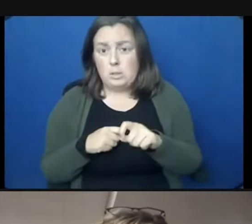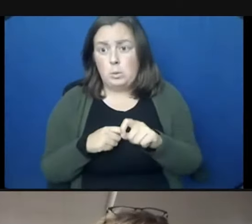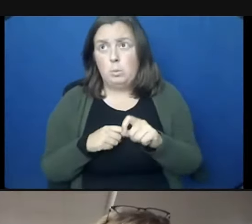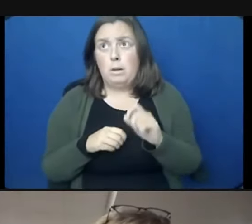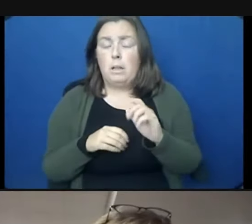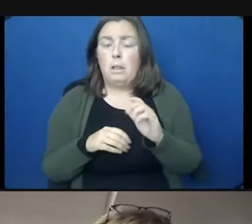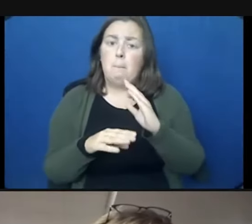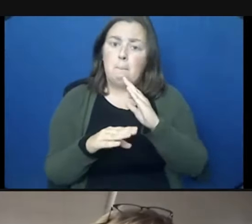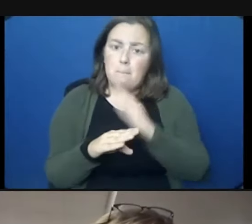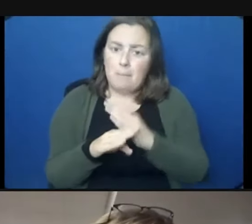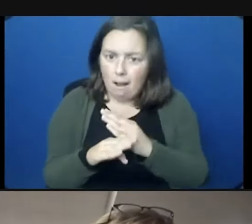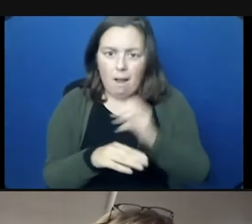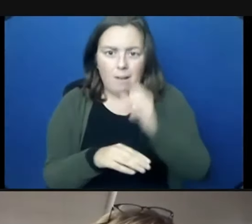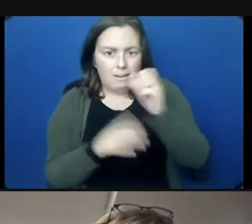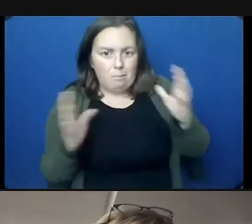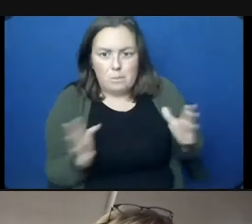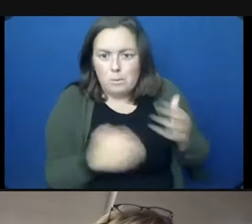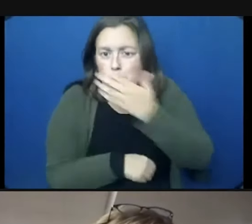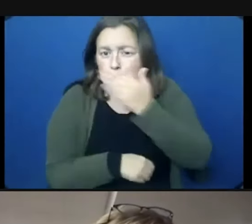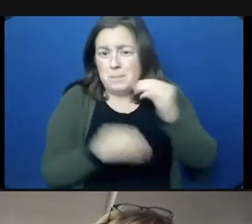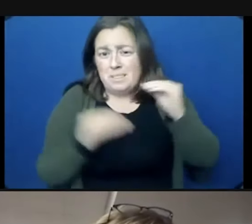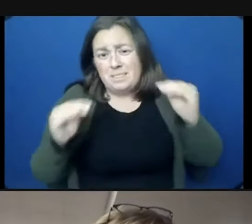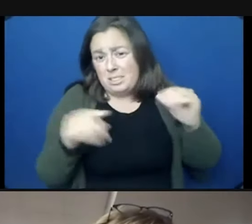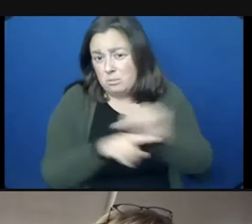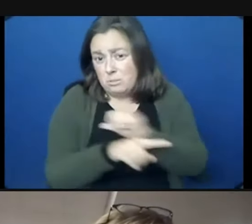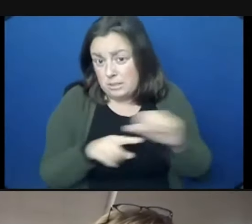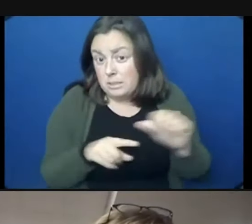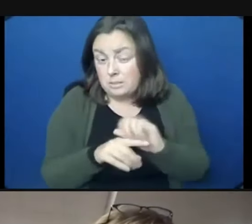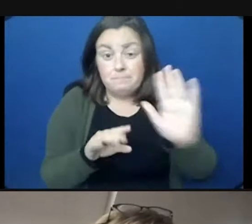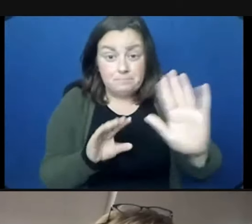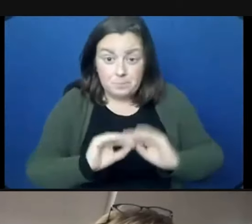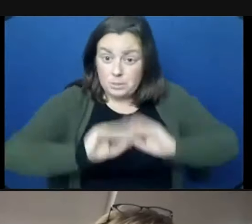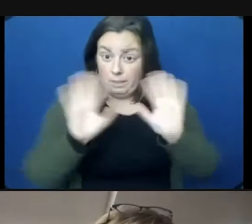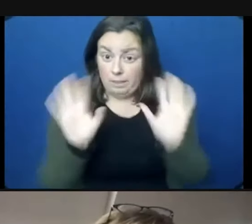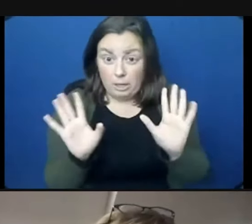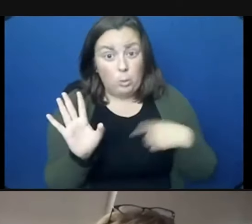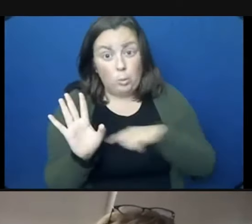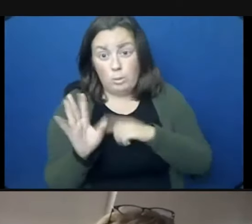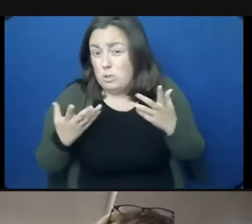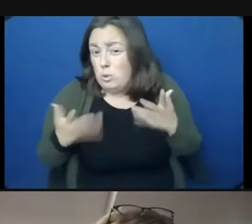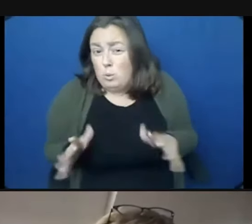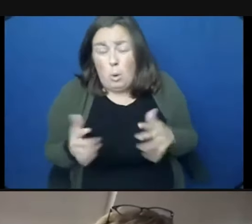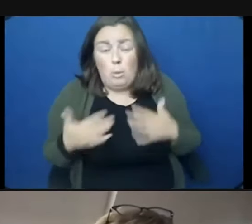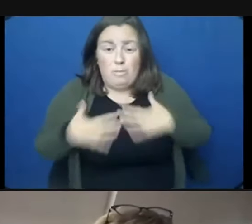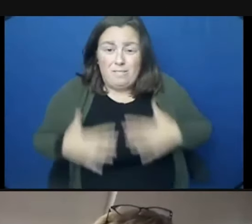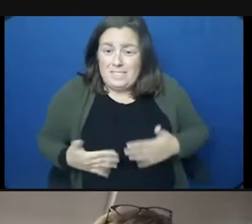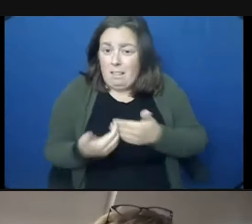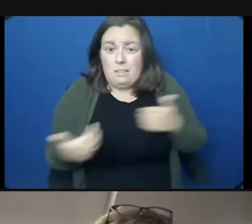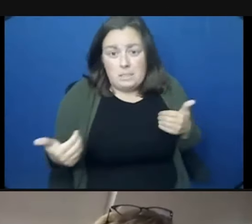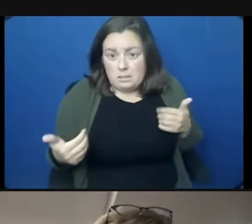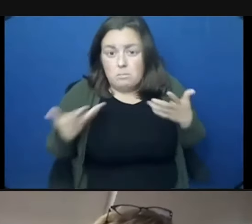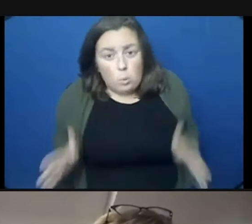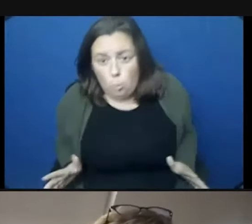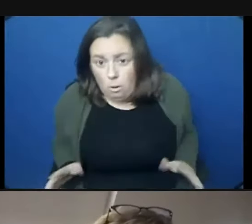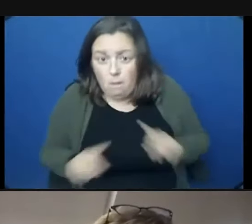what we know are the best teaching practices for students in preschool. To be clear, we do not want to physically distance our students, but it